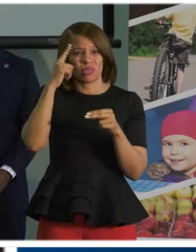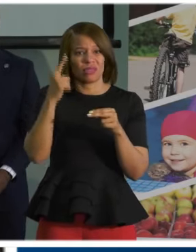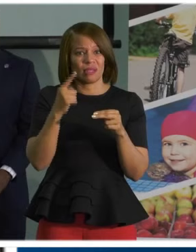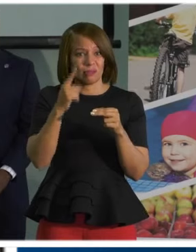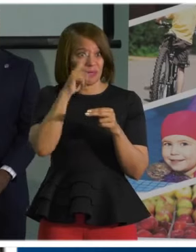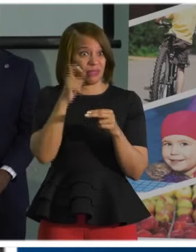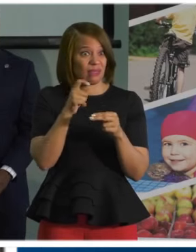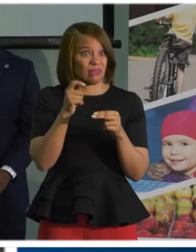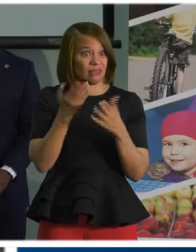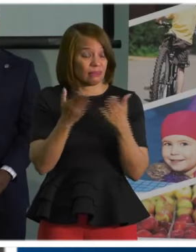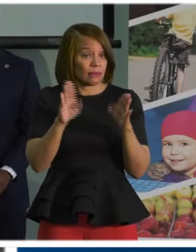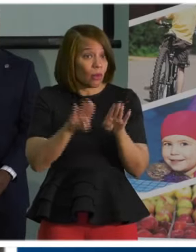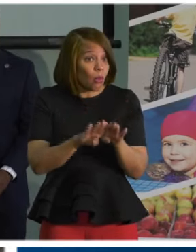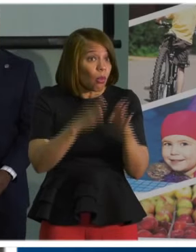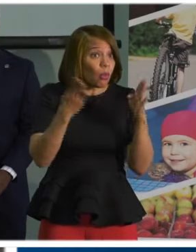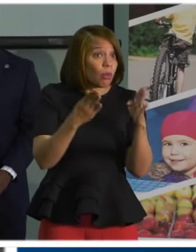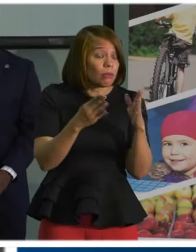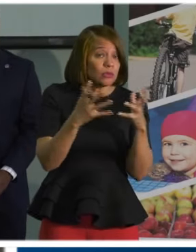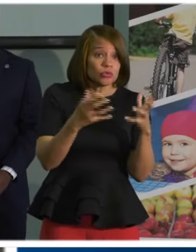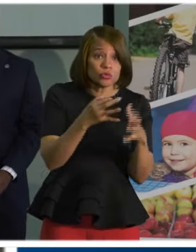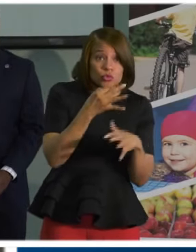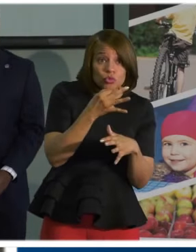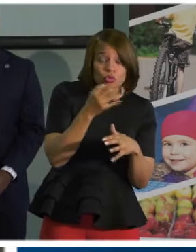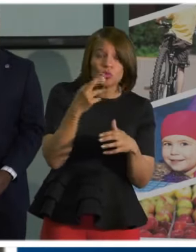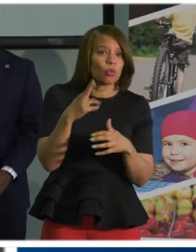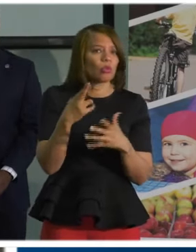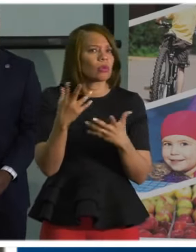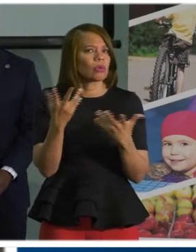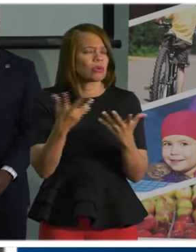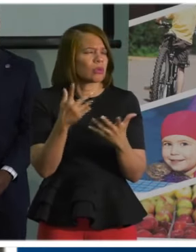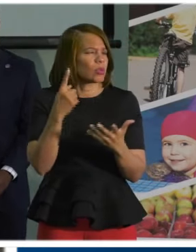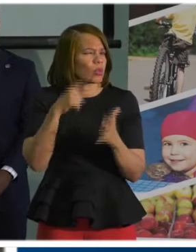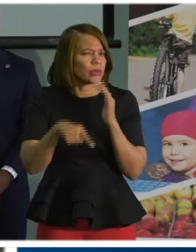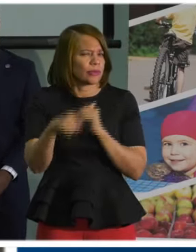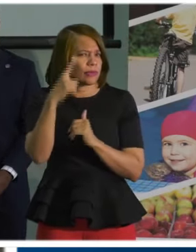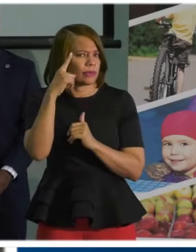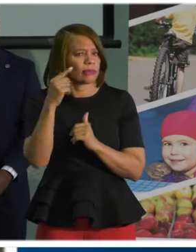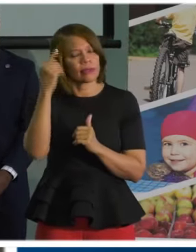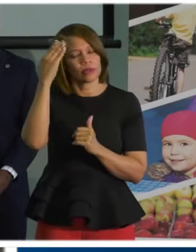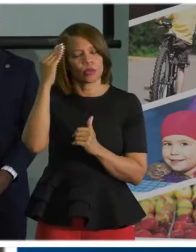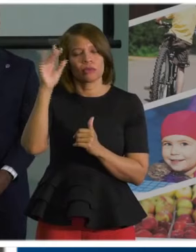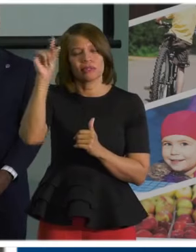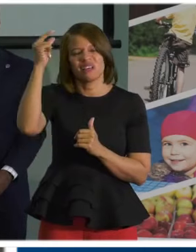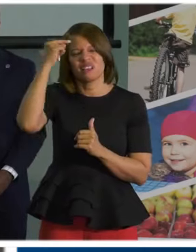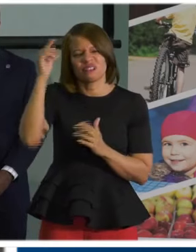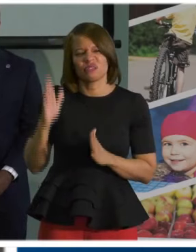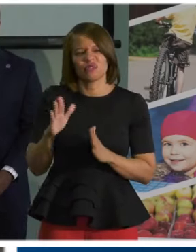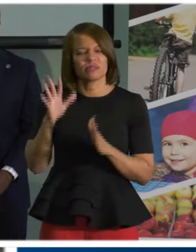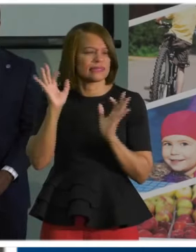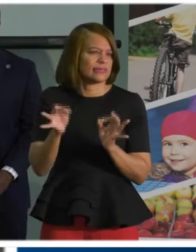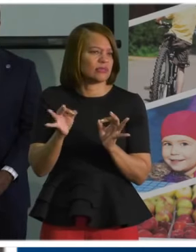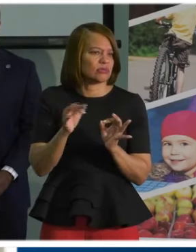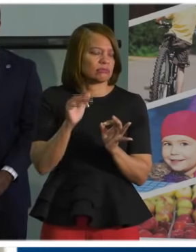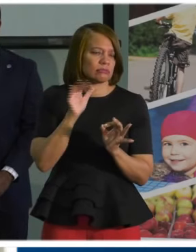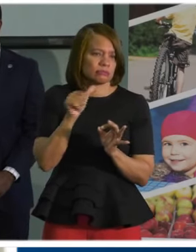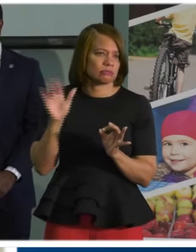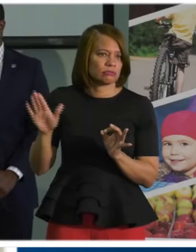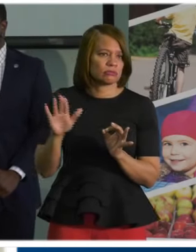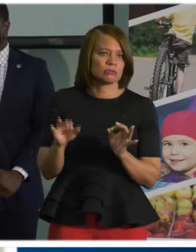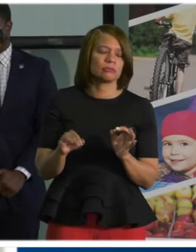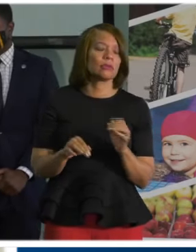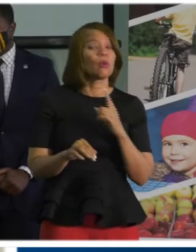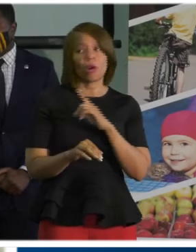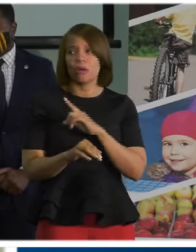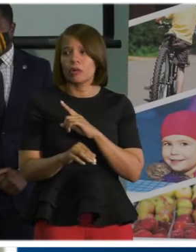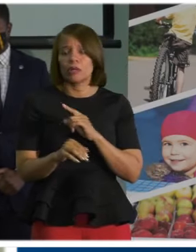too fast or is that something maybe you're looking back on? I know that was the governor's decision, but... and we've worked very closely with the governor, as